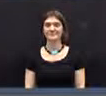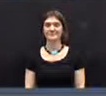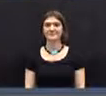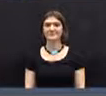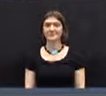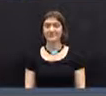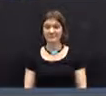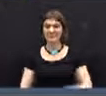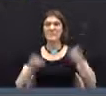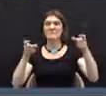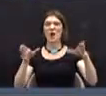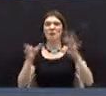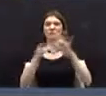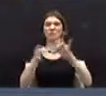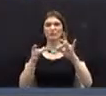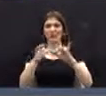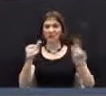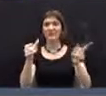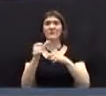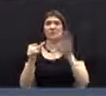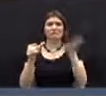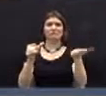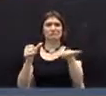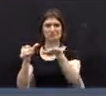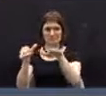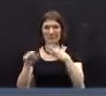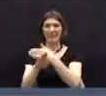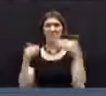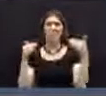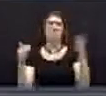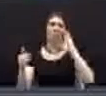A few preliminaries before we begin this evening.